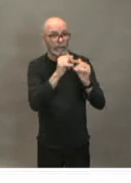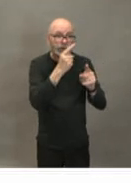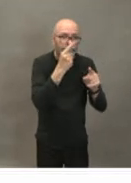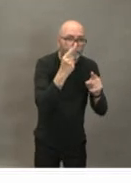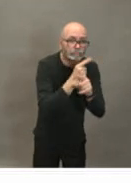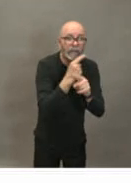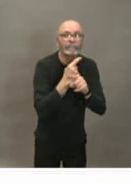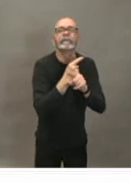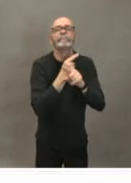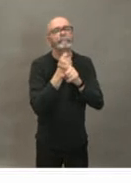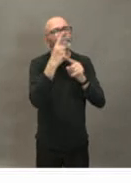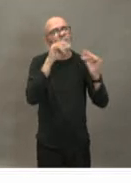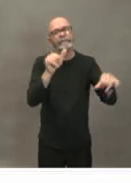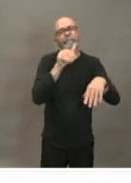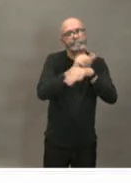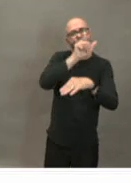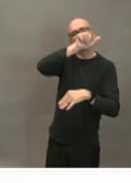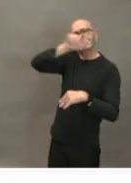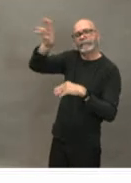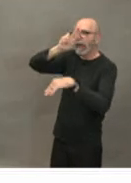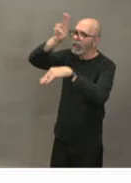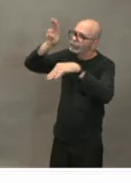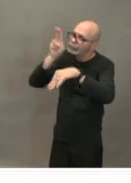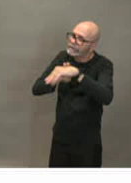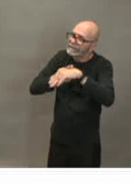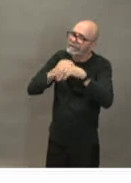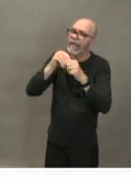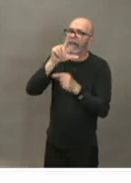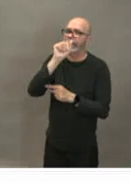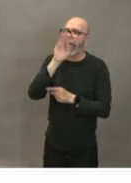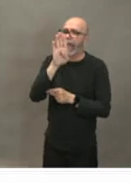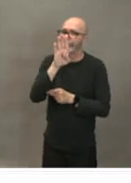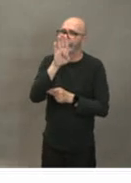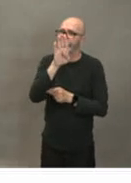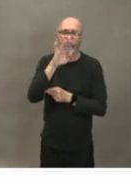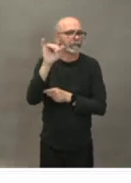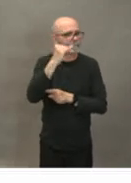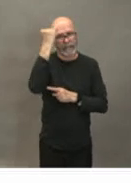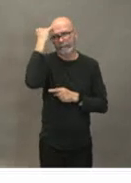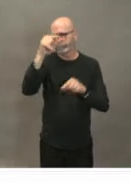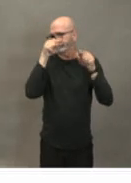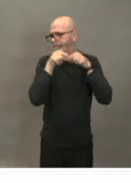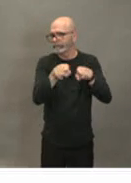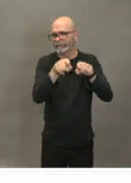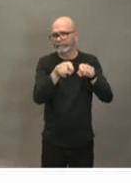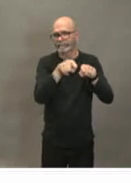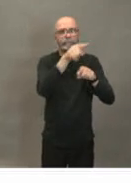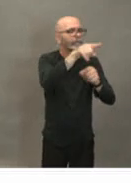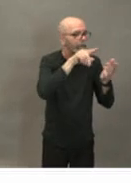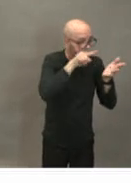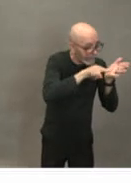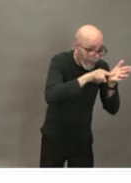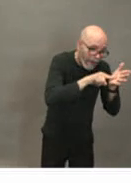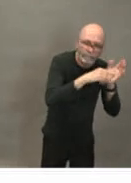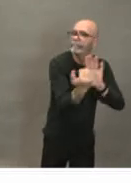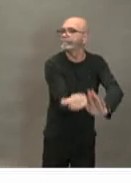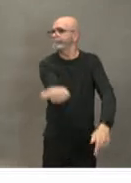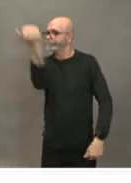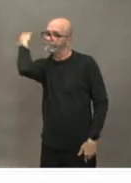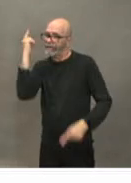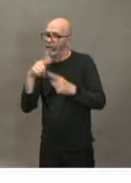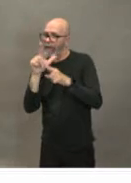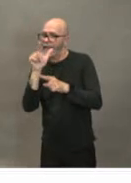microbiology lab in parallel so regardless of the result that we have in in halifax right now both positive and negative results